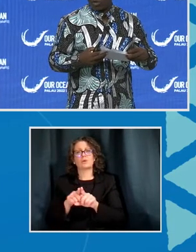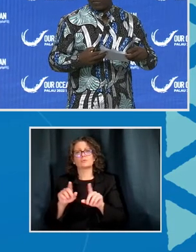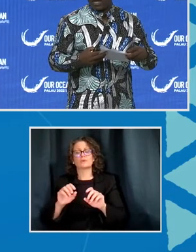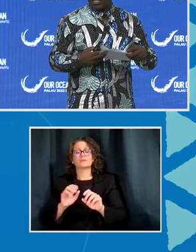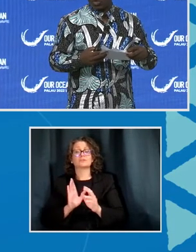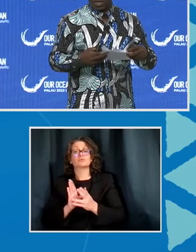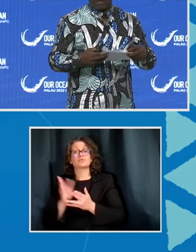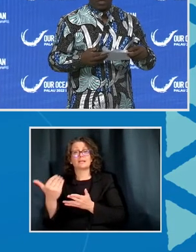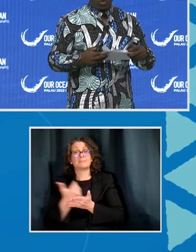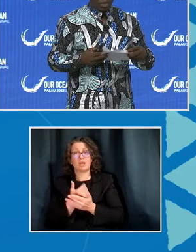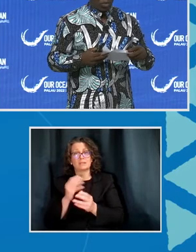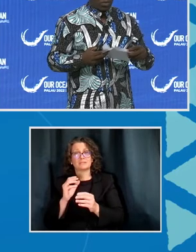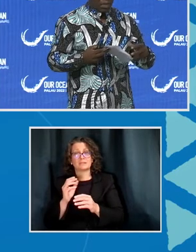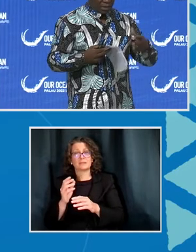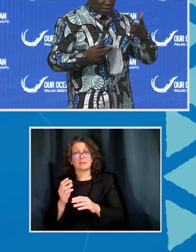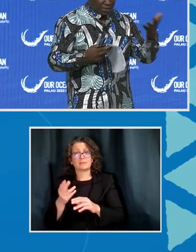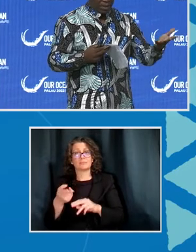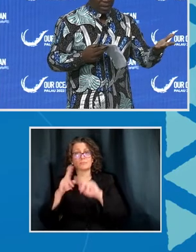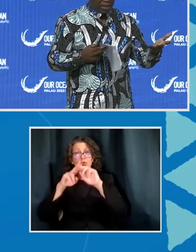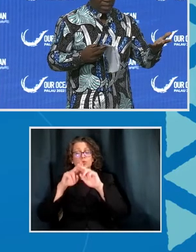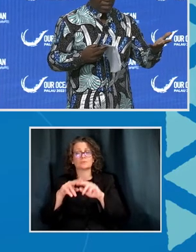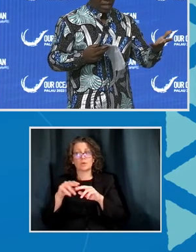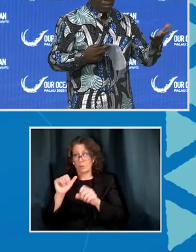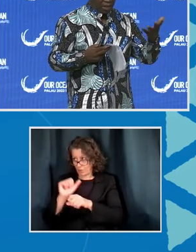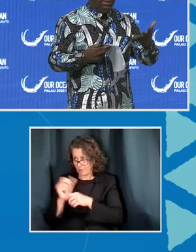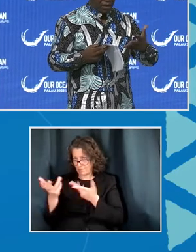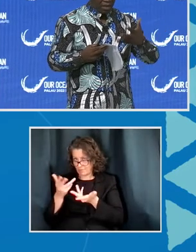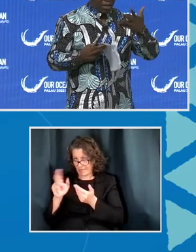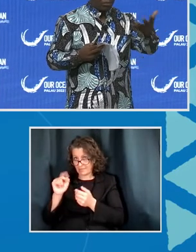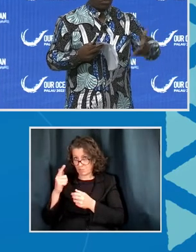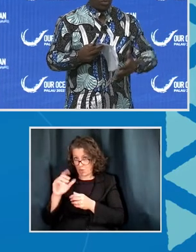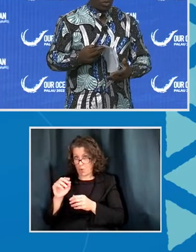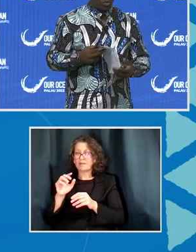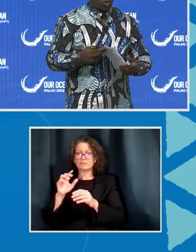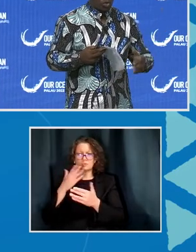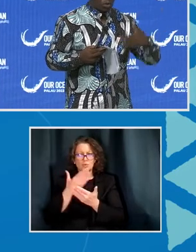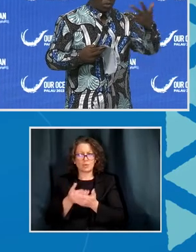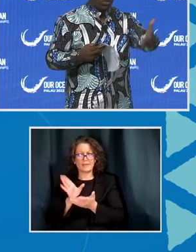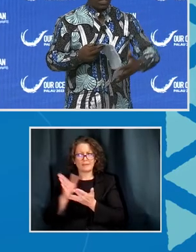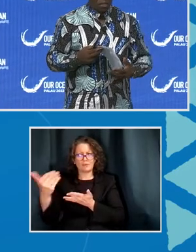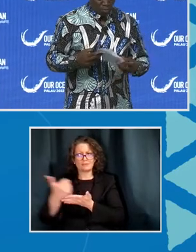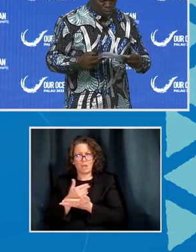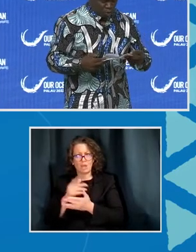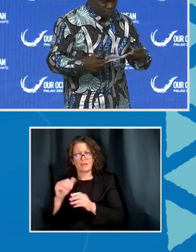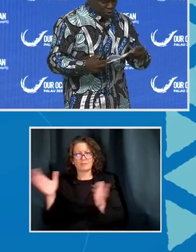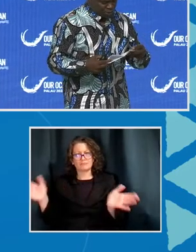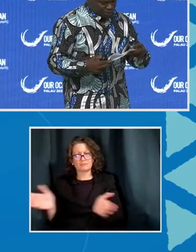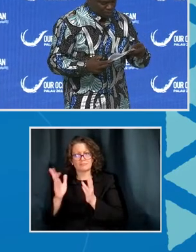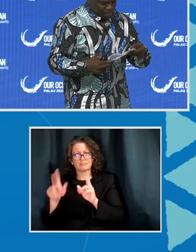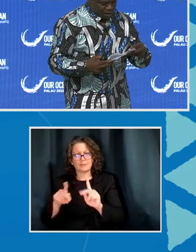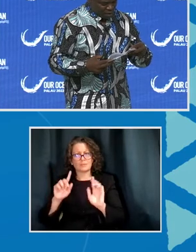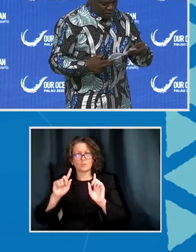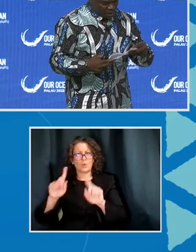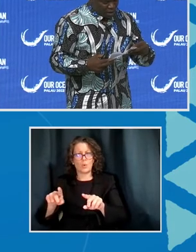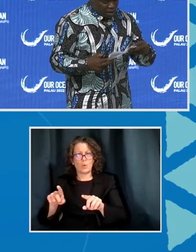with NGOs is very good because they are transparent and they can prevent people to go in corruption.